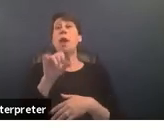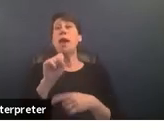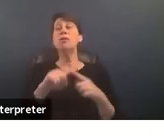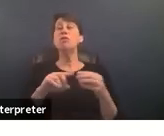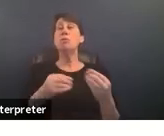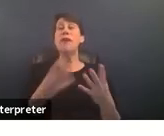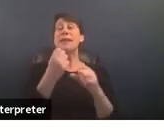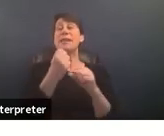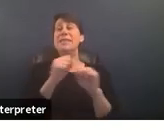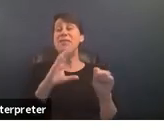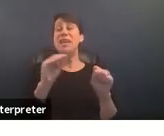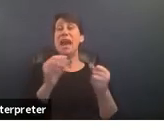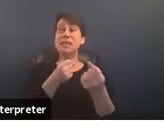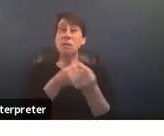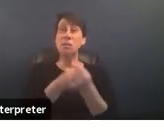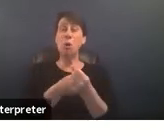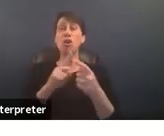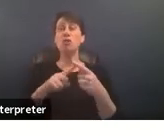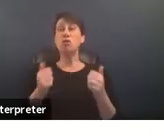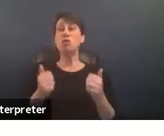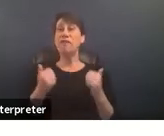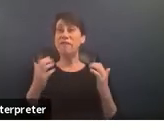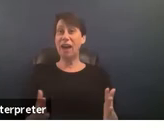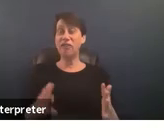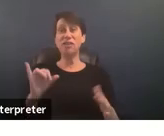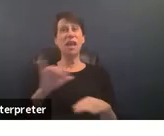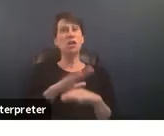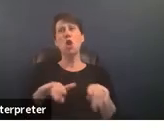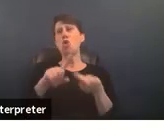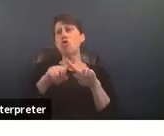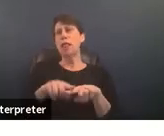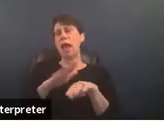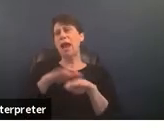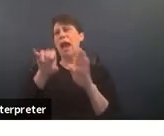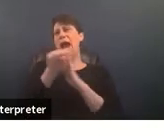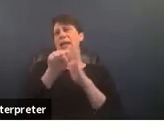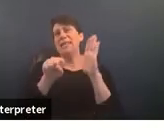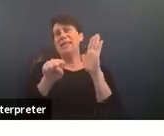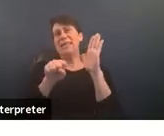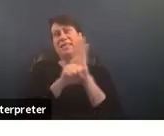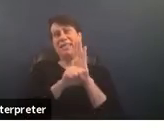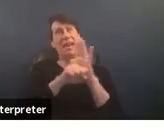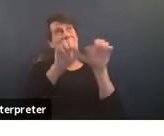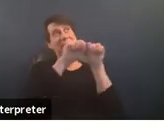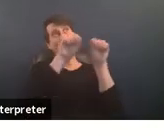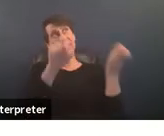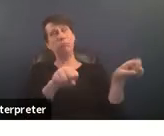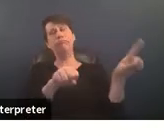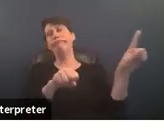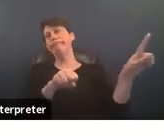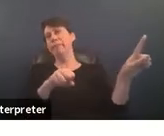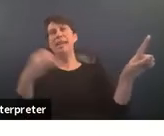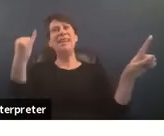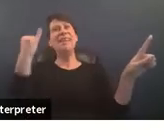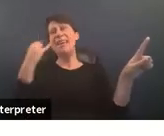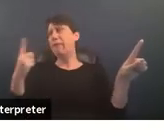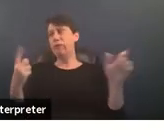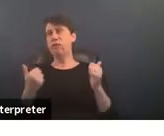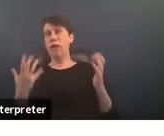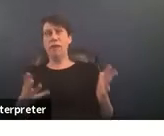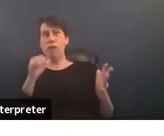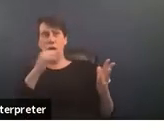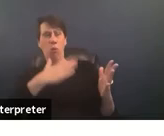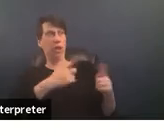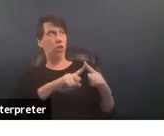safety and support to survivors that don't rely on state institutions if survivors are not willing to engage with those institutions